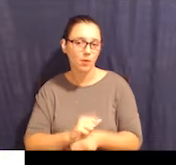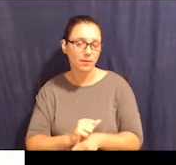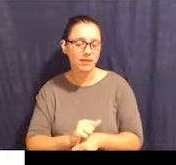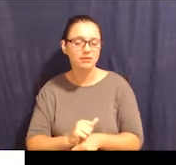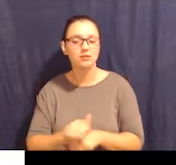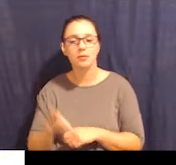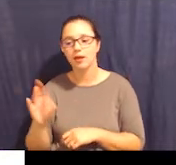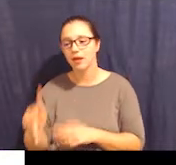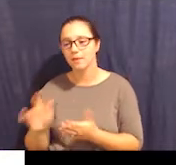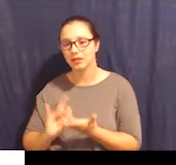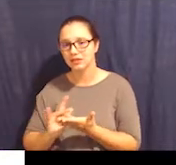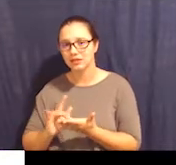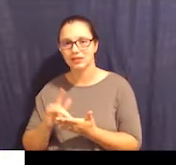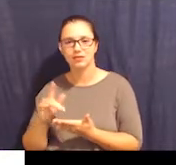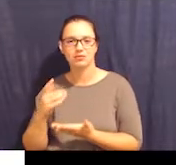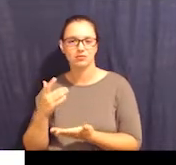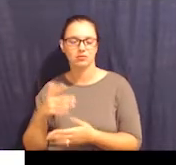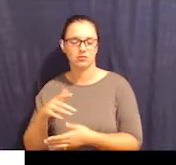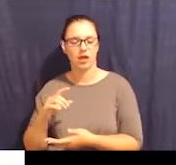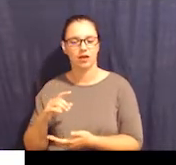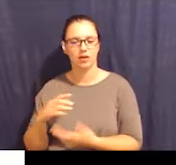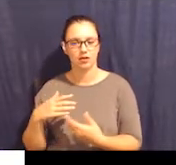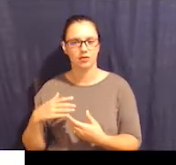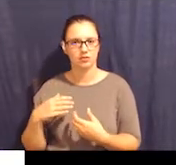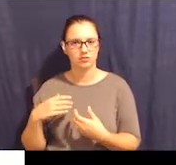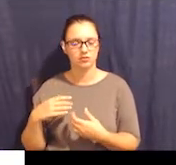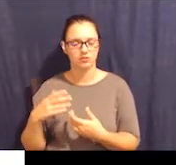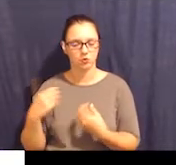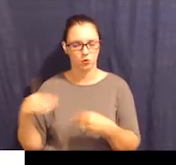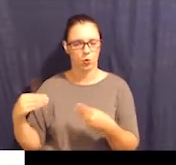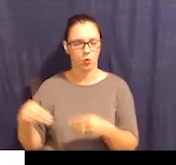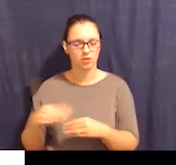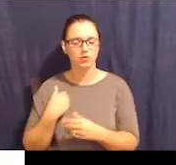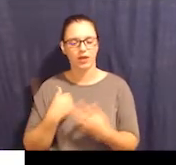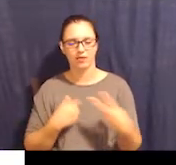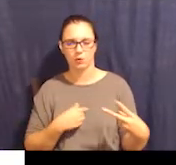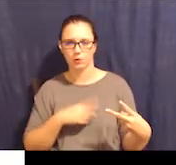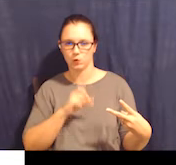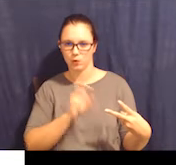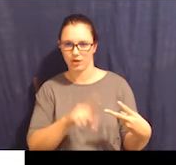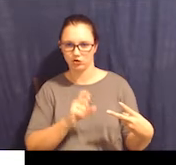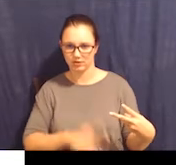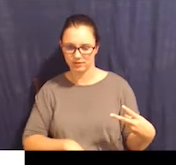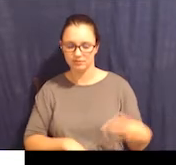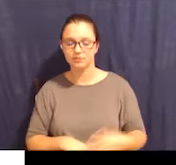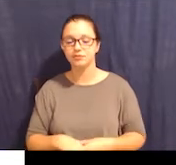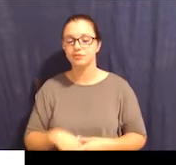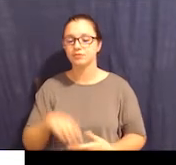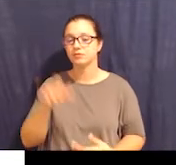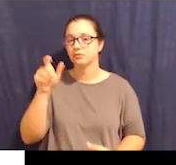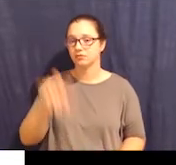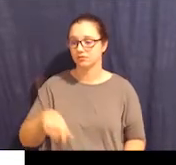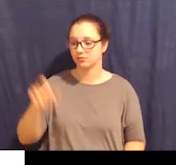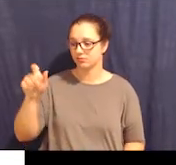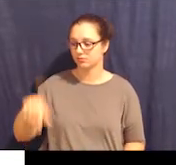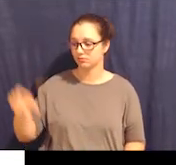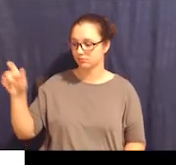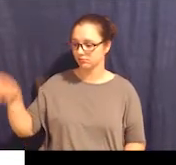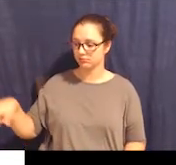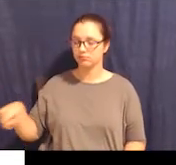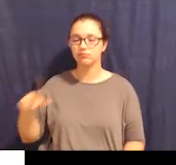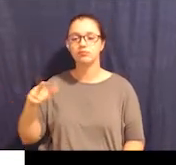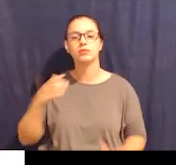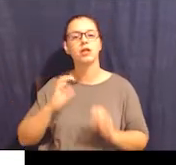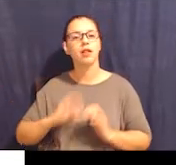medical appointments and picking up medications at the drugstore. So we have these two questions. And then in the columns to the right,